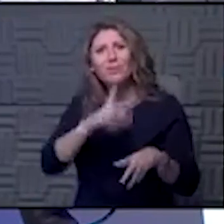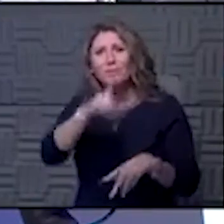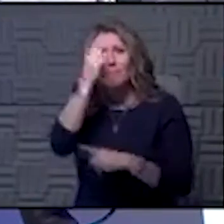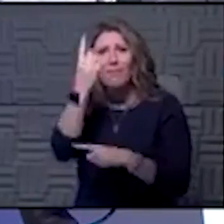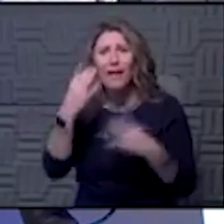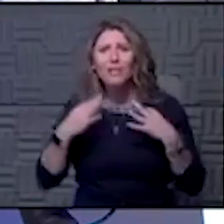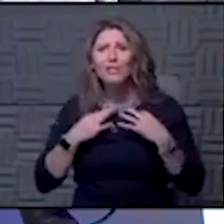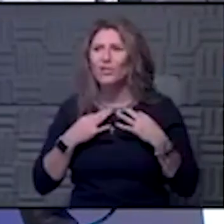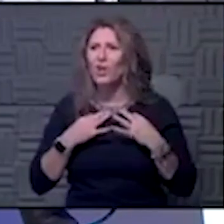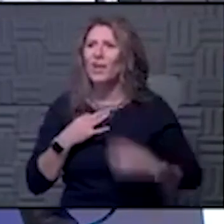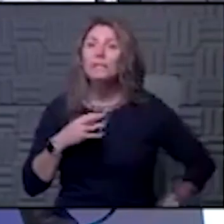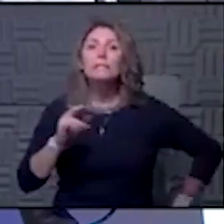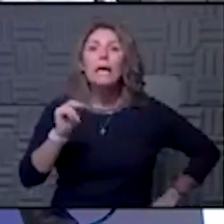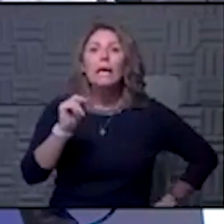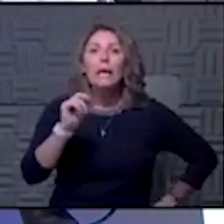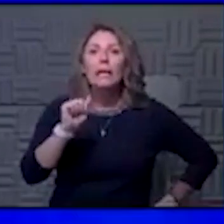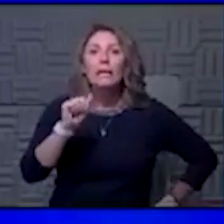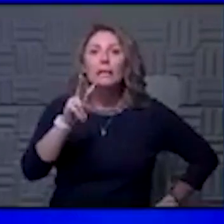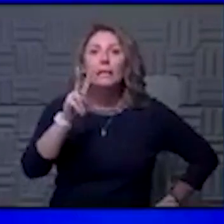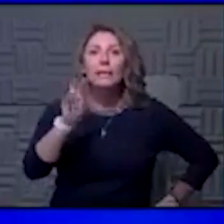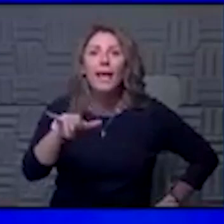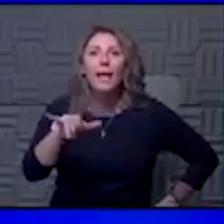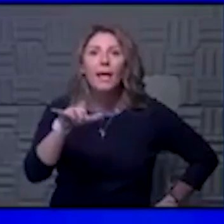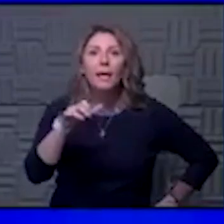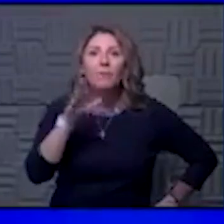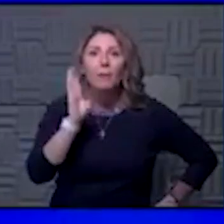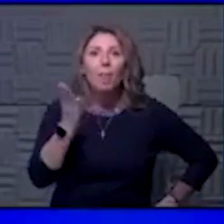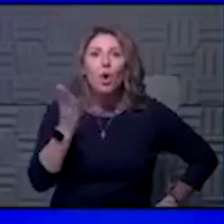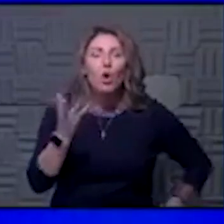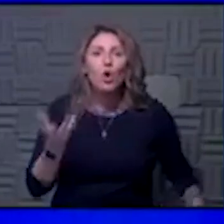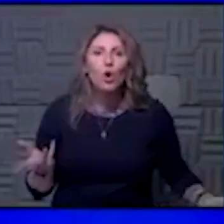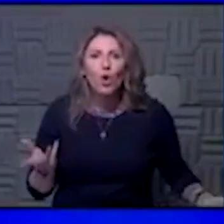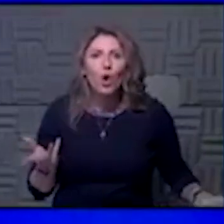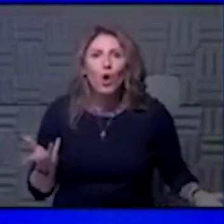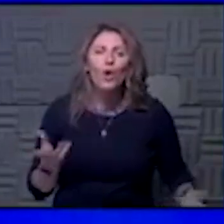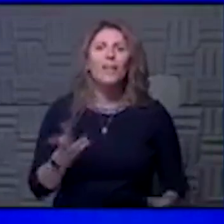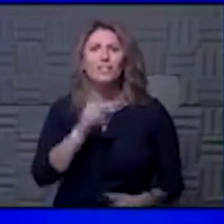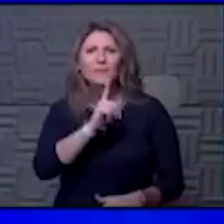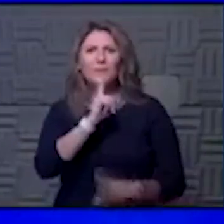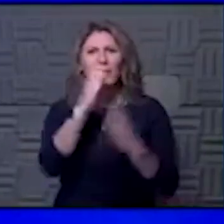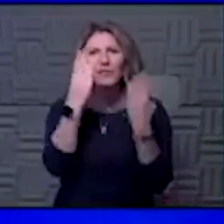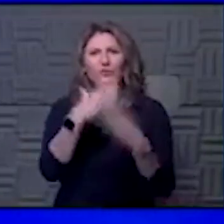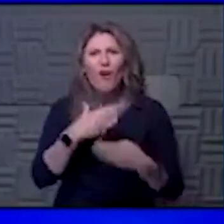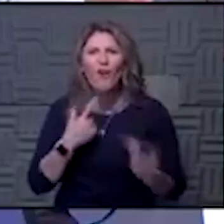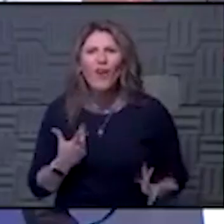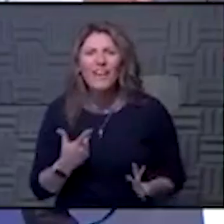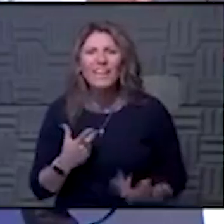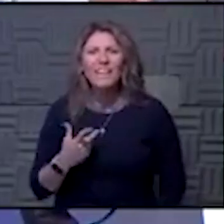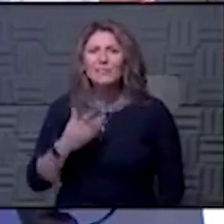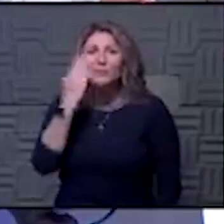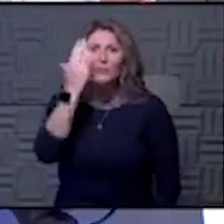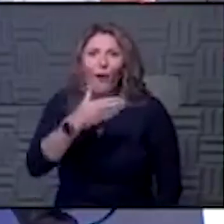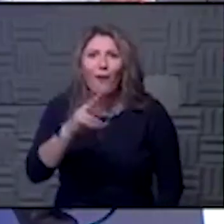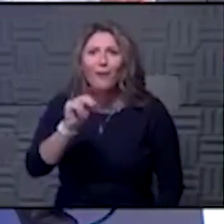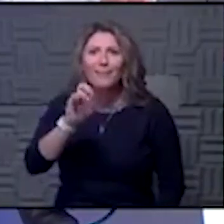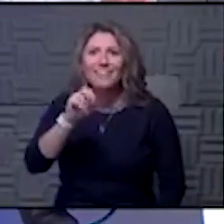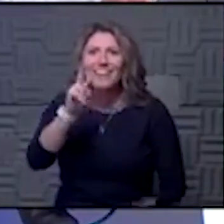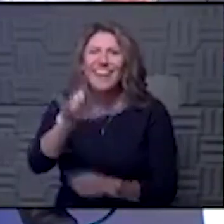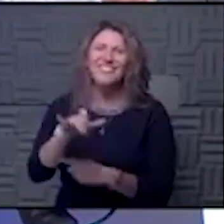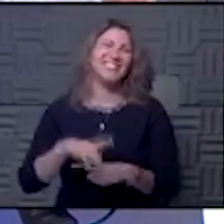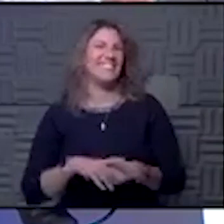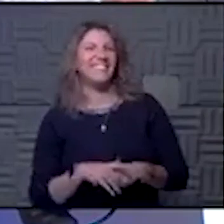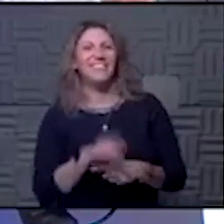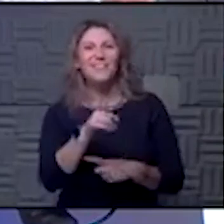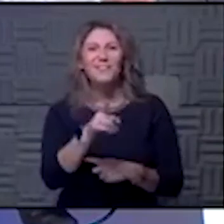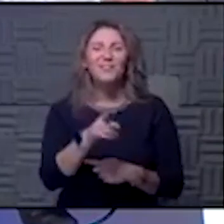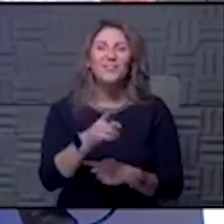it's I'm just saying. It's navy. It sends a tough message. It's dark. It's just navy, dark navy. So what do you think? I mean,